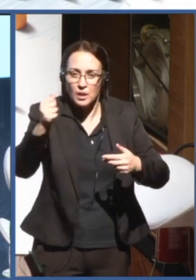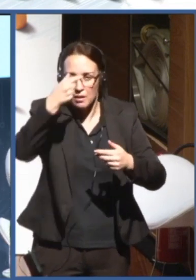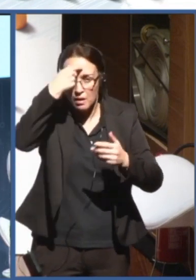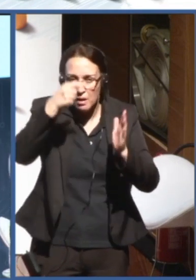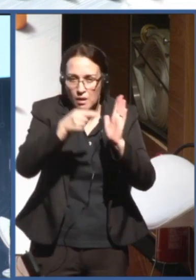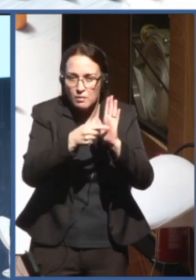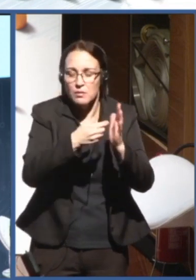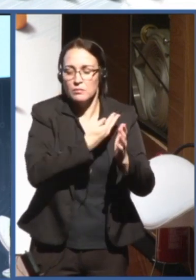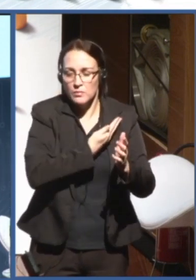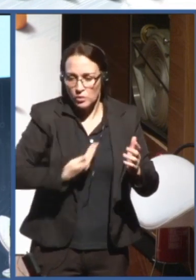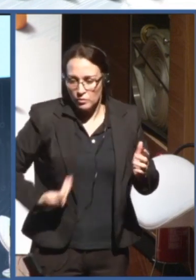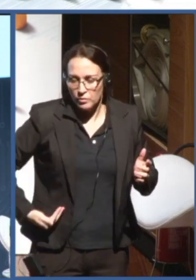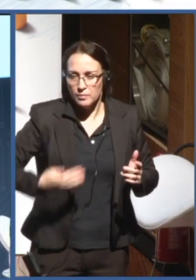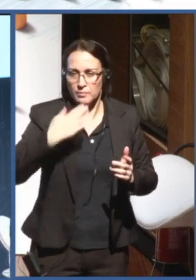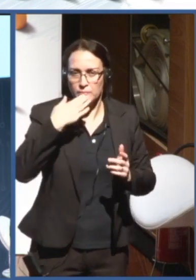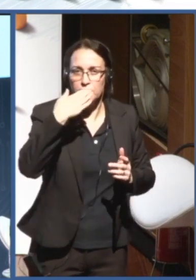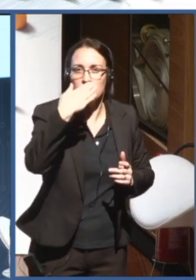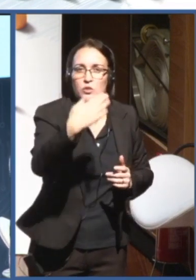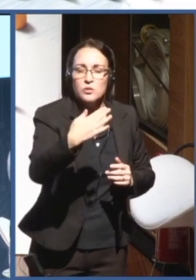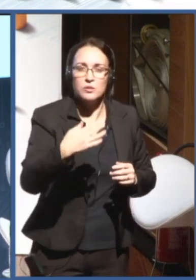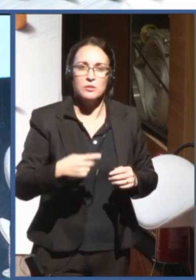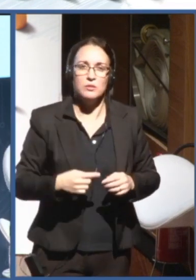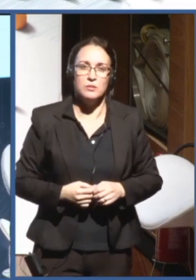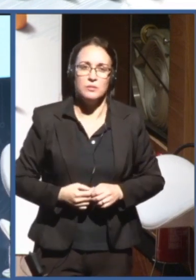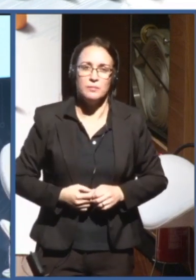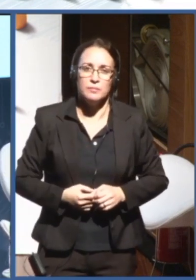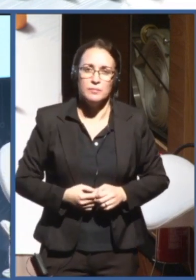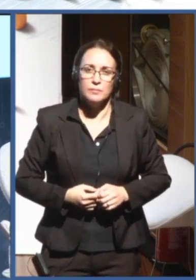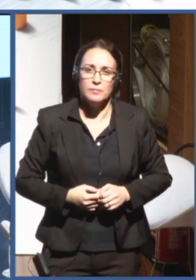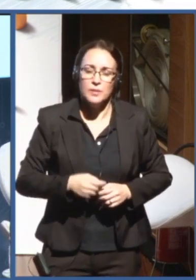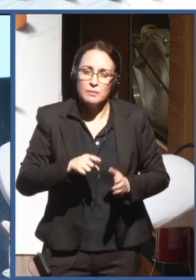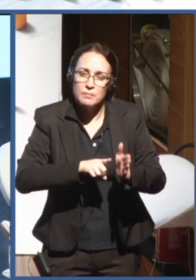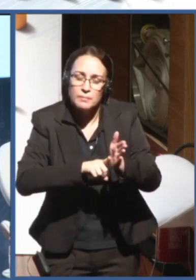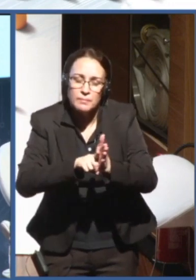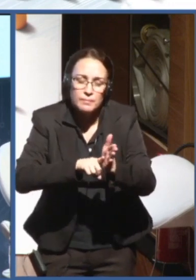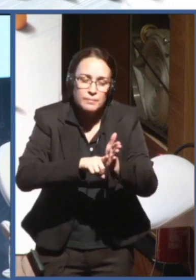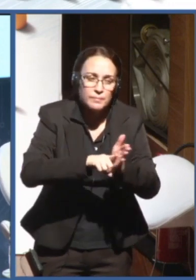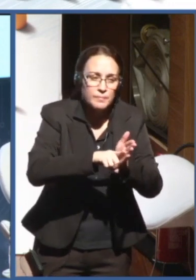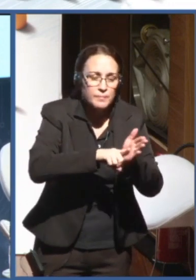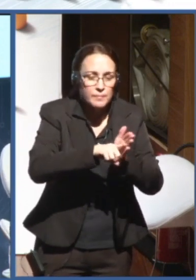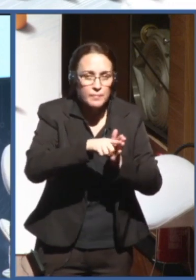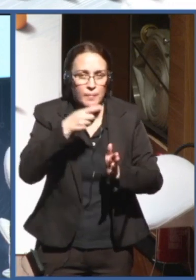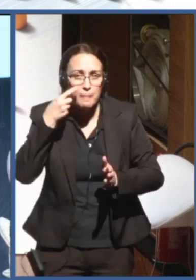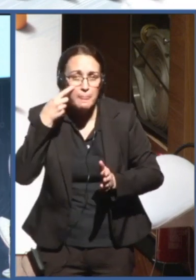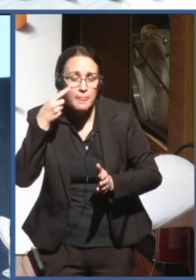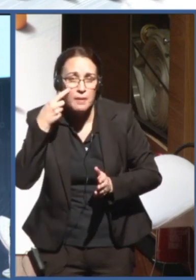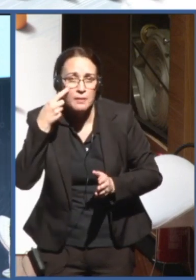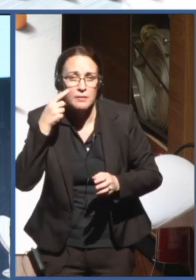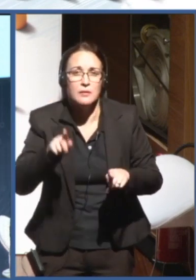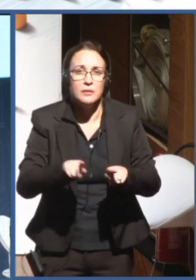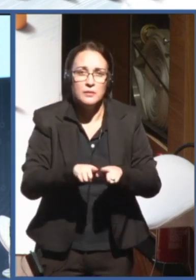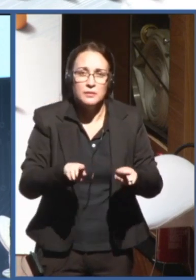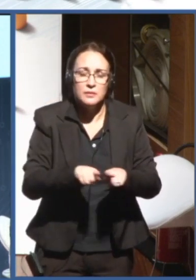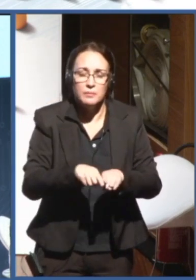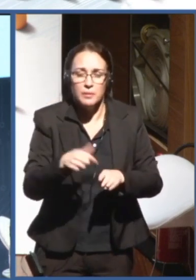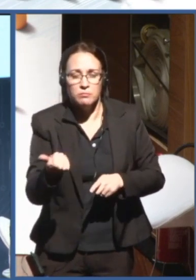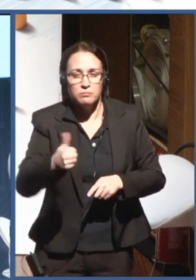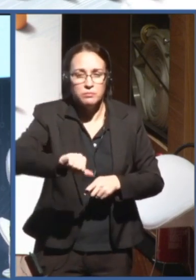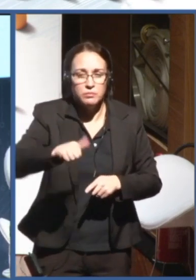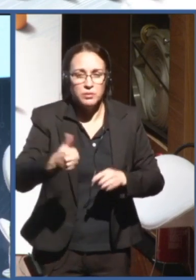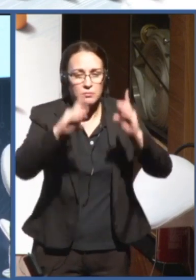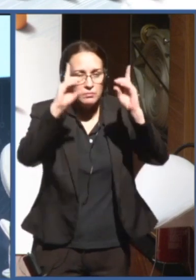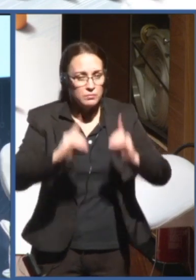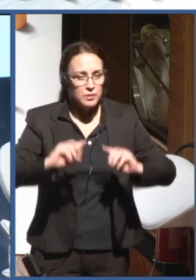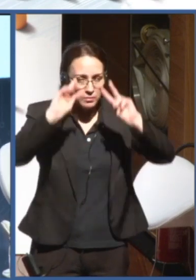scrutinized. This includes human rights impacts assessment as one of the tools. But also all of these